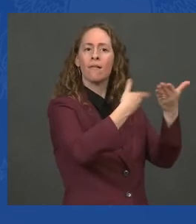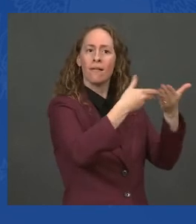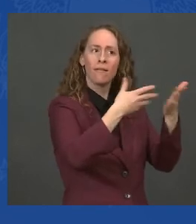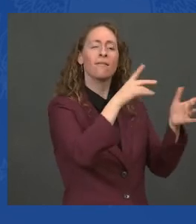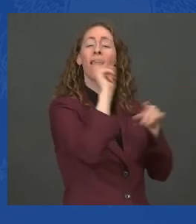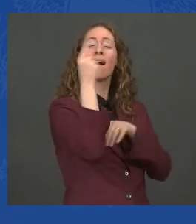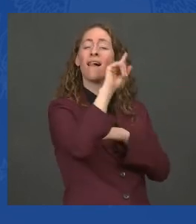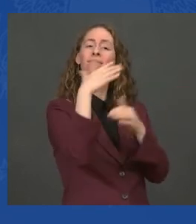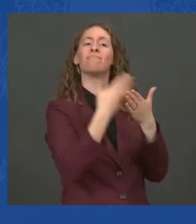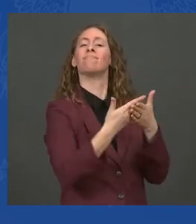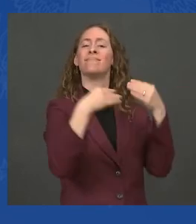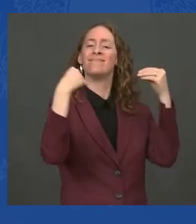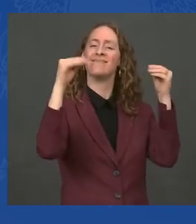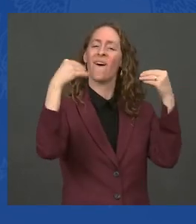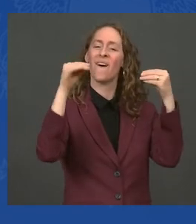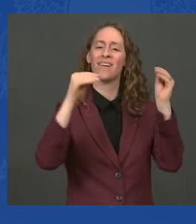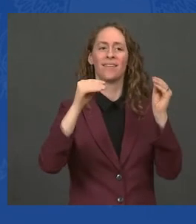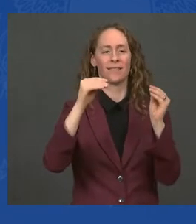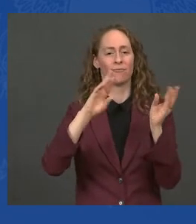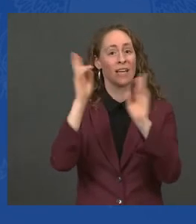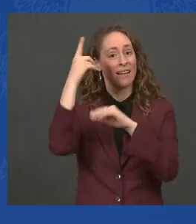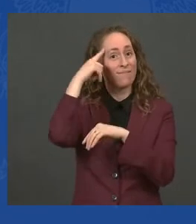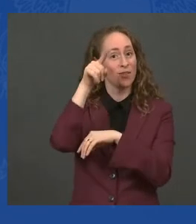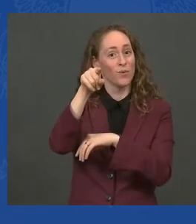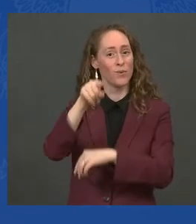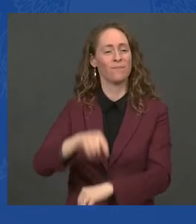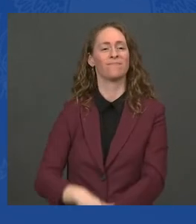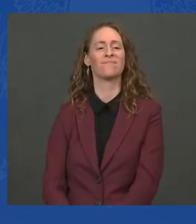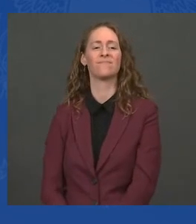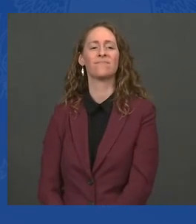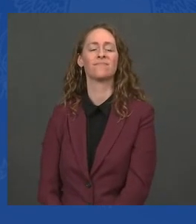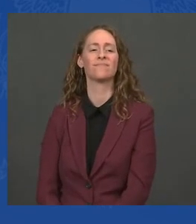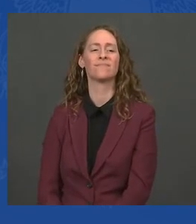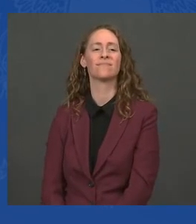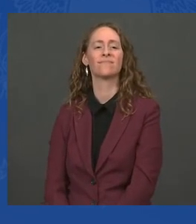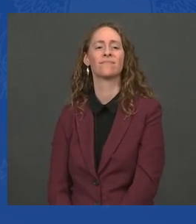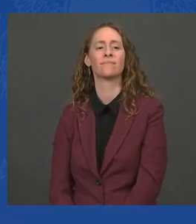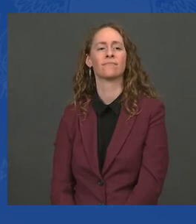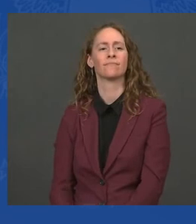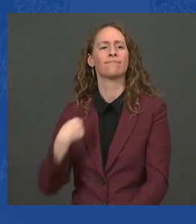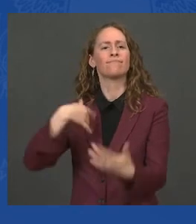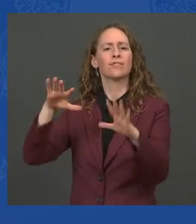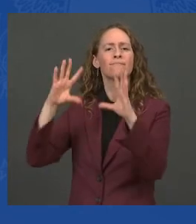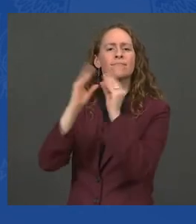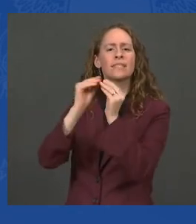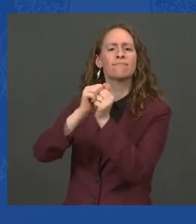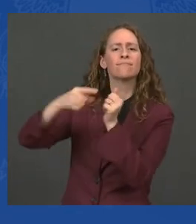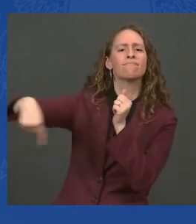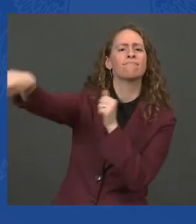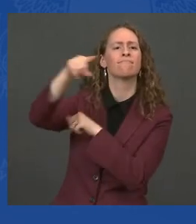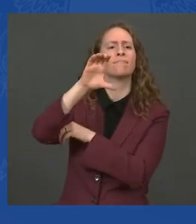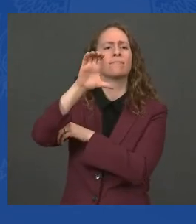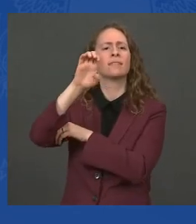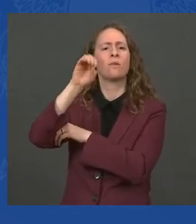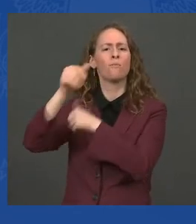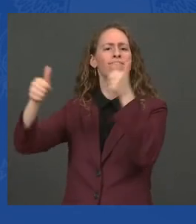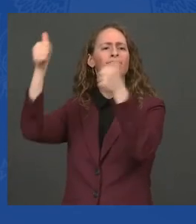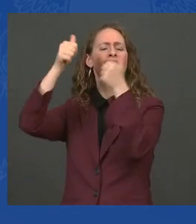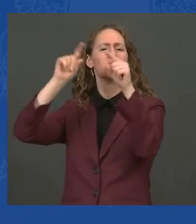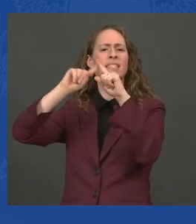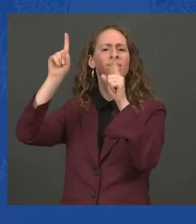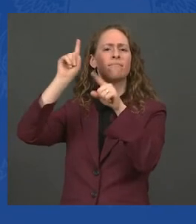largest retailers and grocery stores, as well as leading companies that work with small businesses across the country.